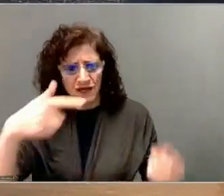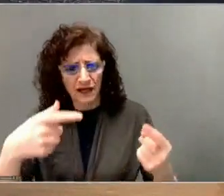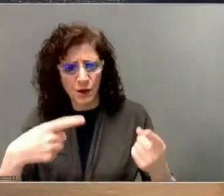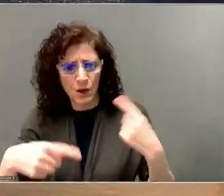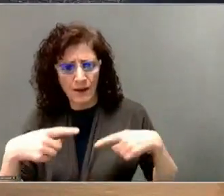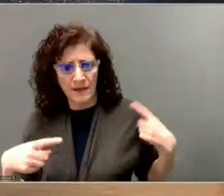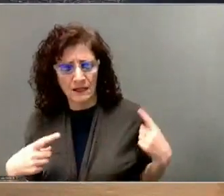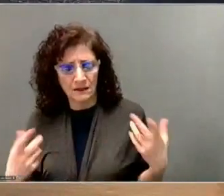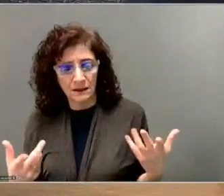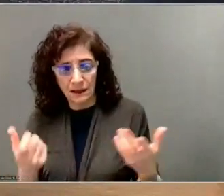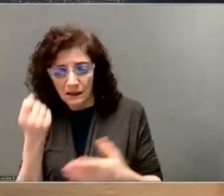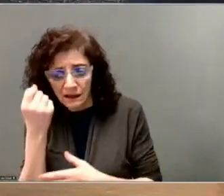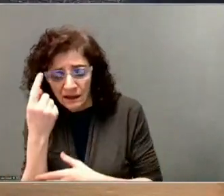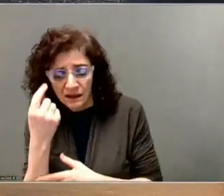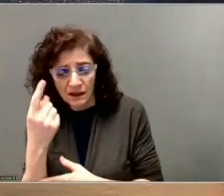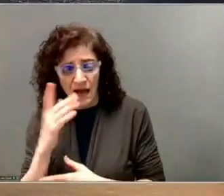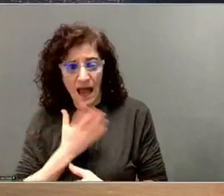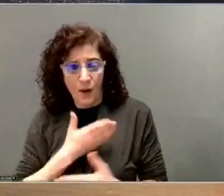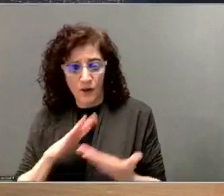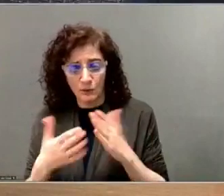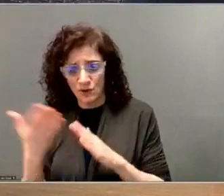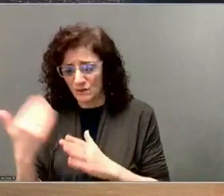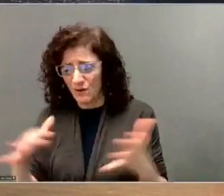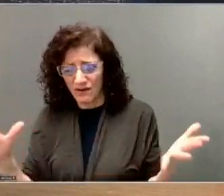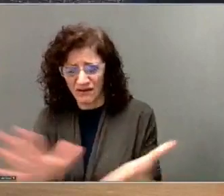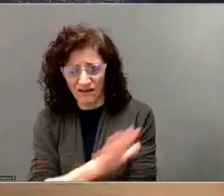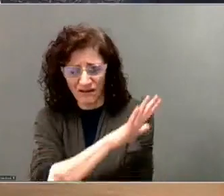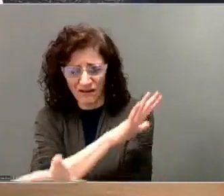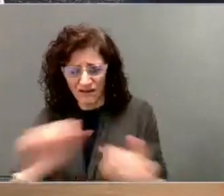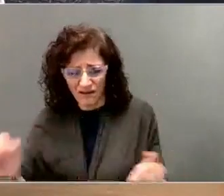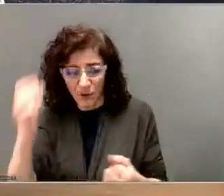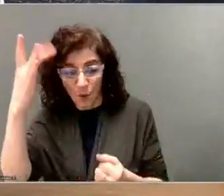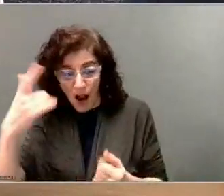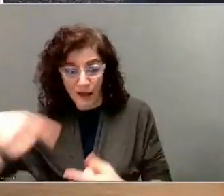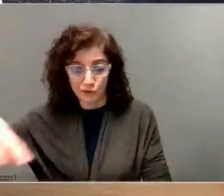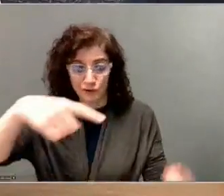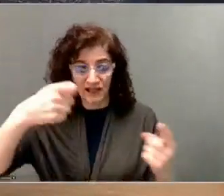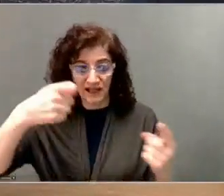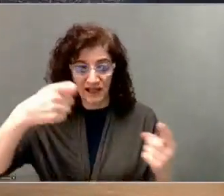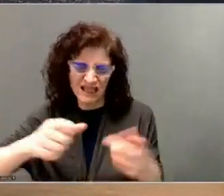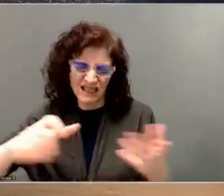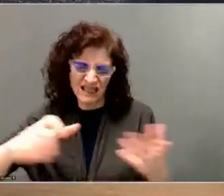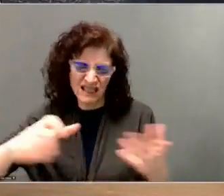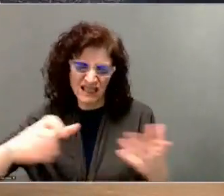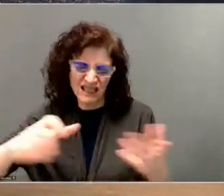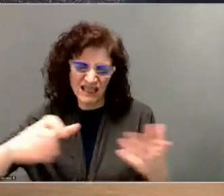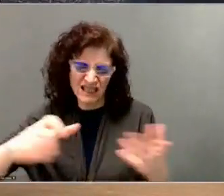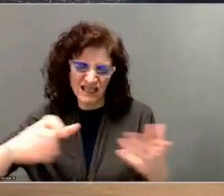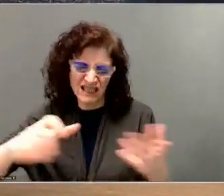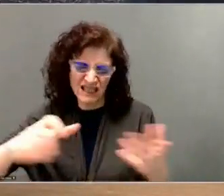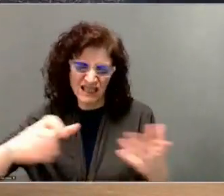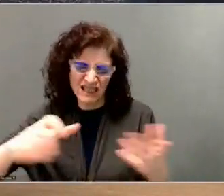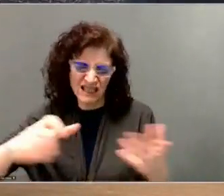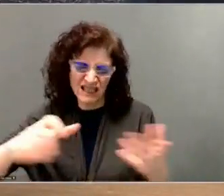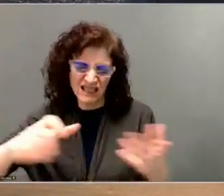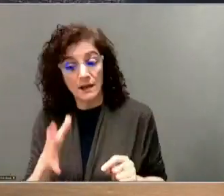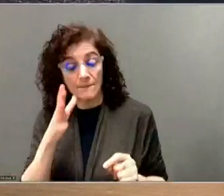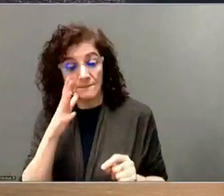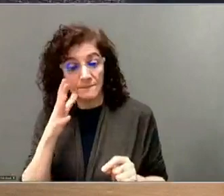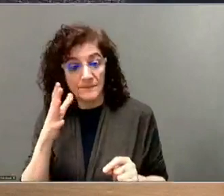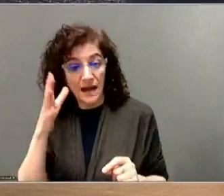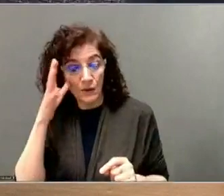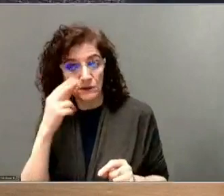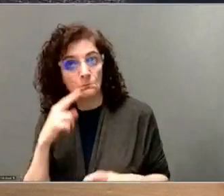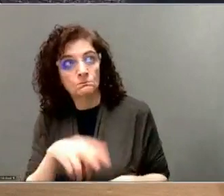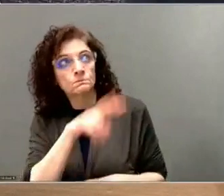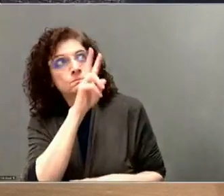had been destroyed by a tornado. And so it didn't take much when the parents saw the color of the sky, they knew they